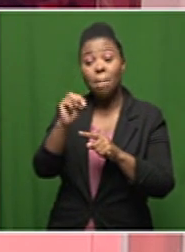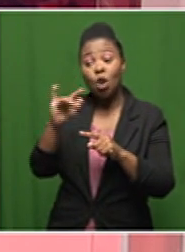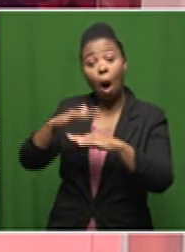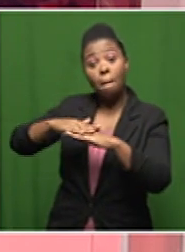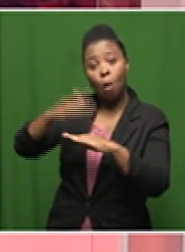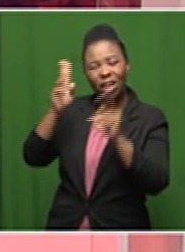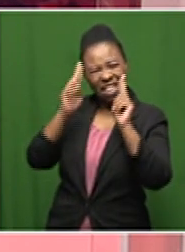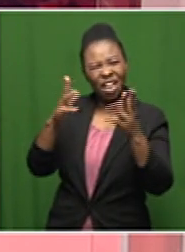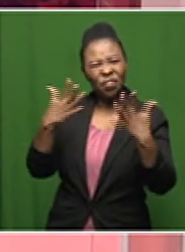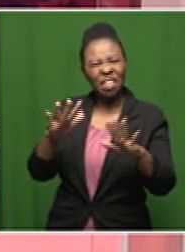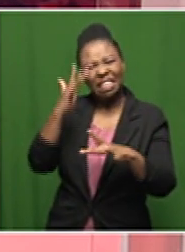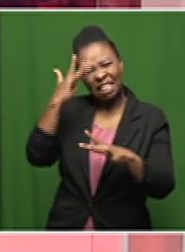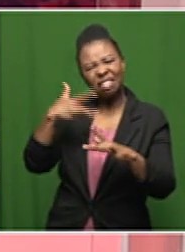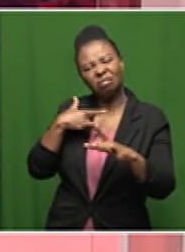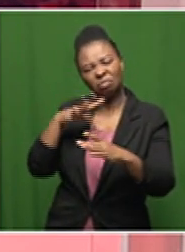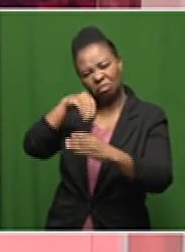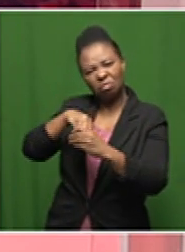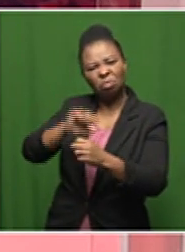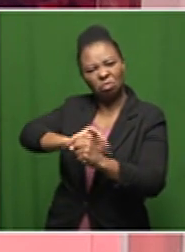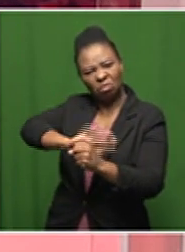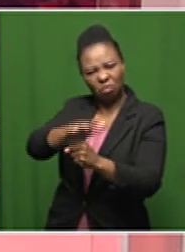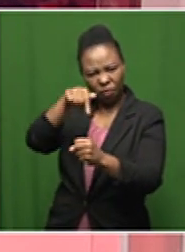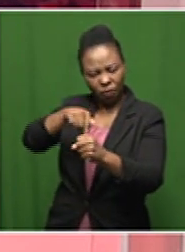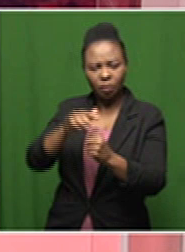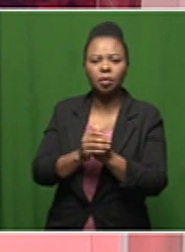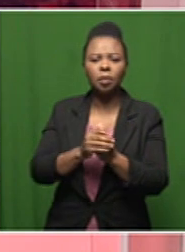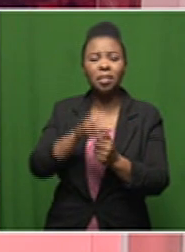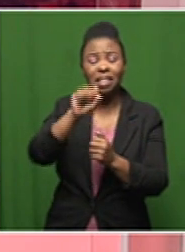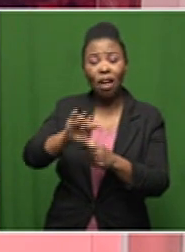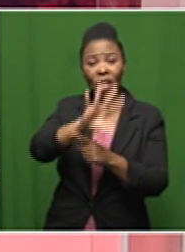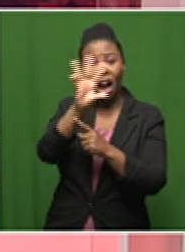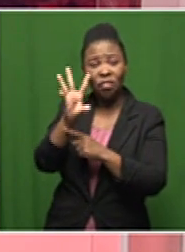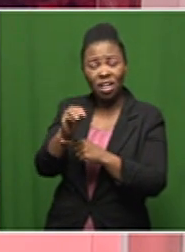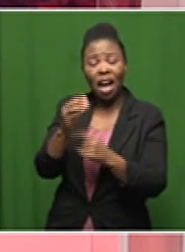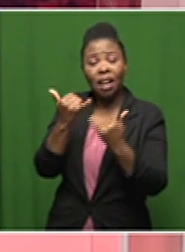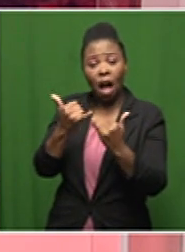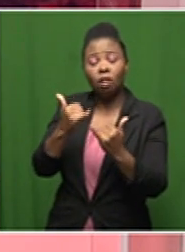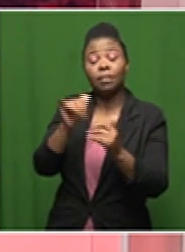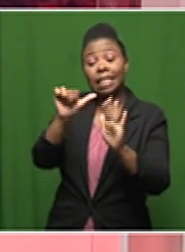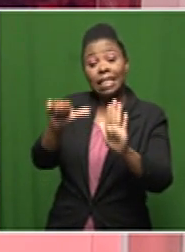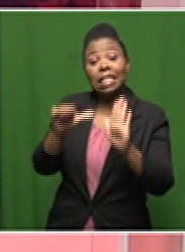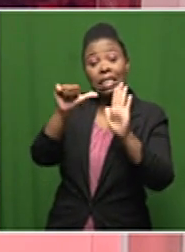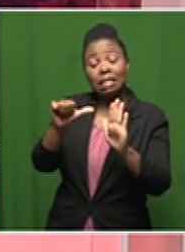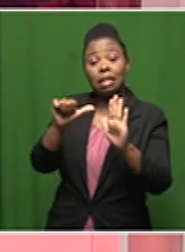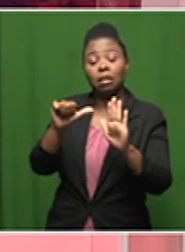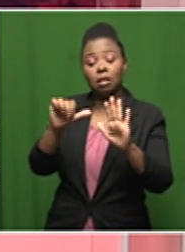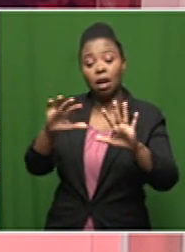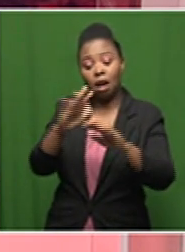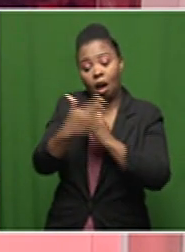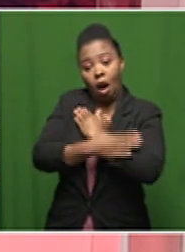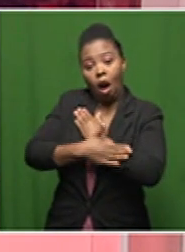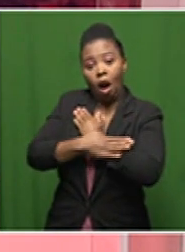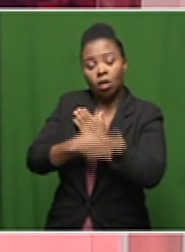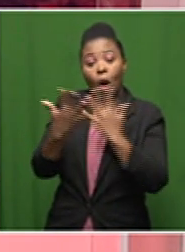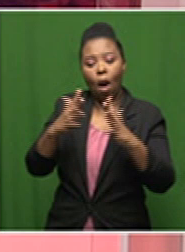illnesses related to covet 19. south africa is now the 16th worst affected country globally in terms of